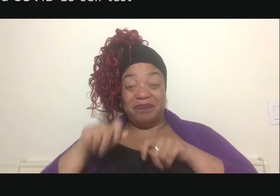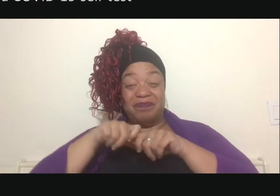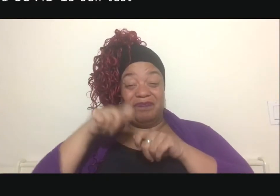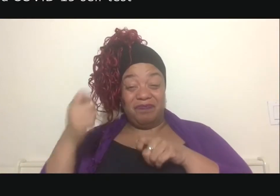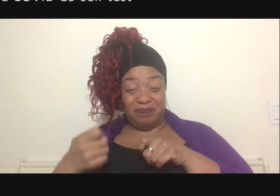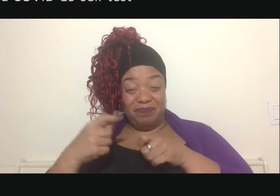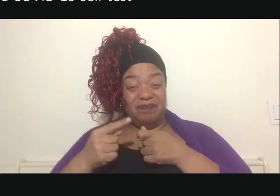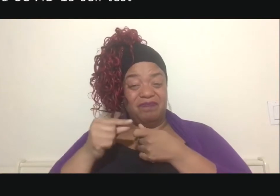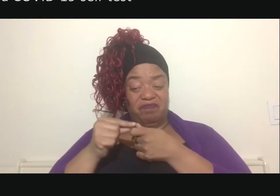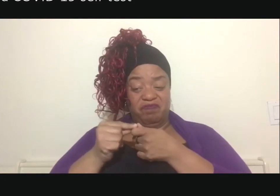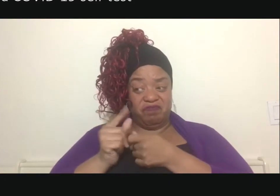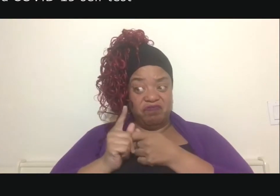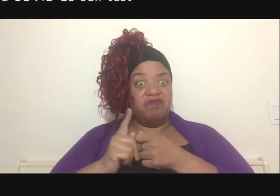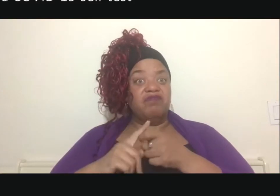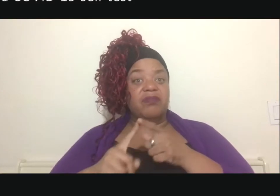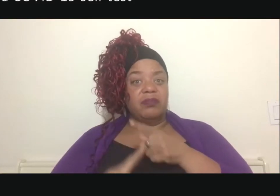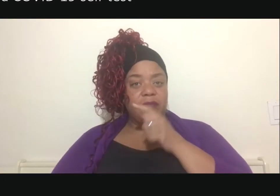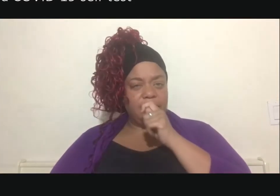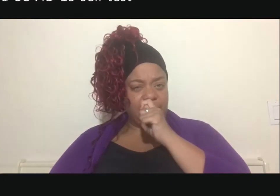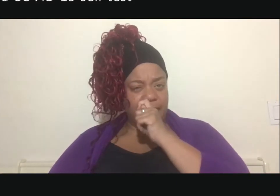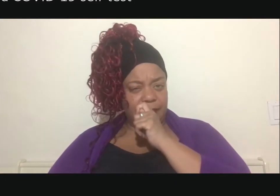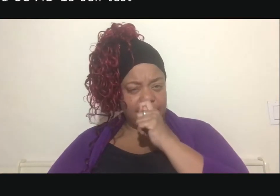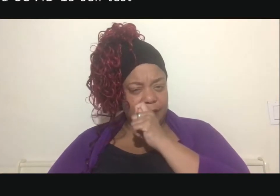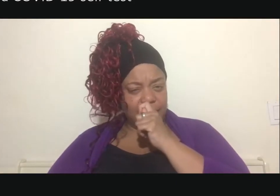Remove the swab from the package